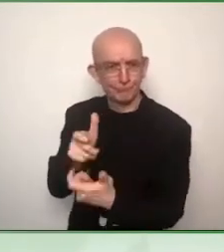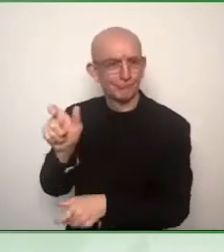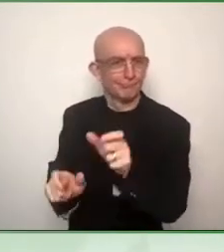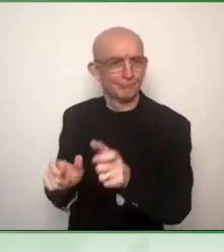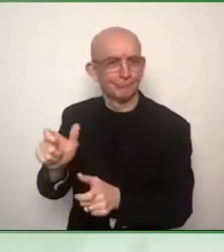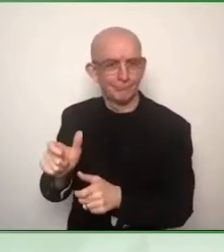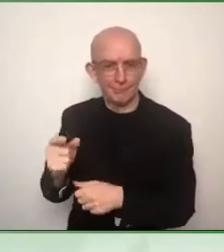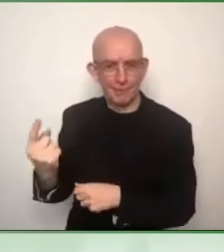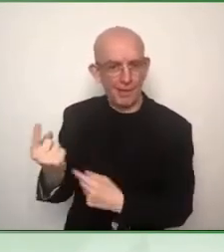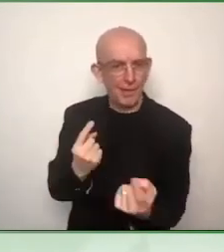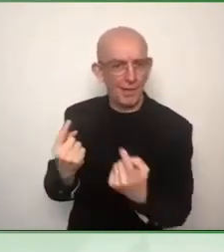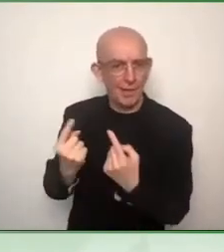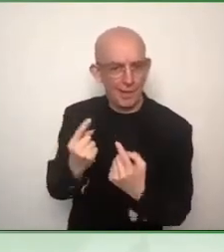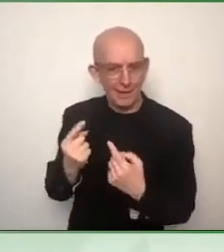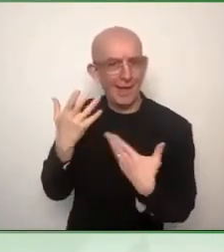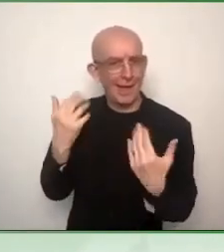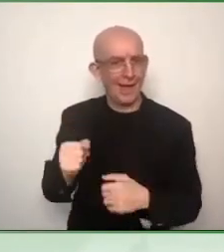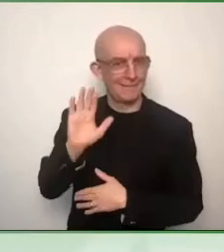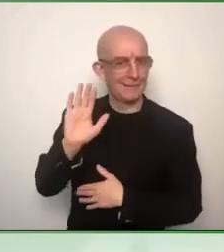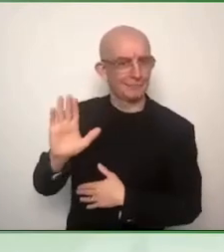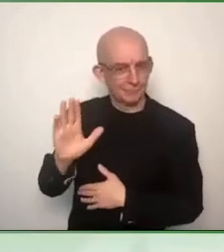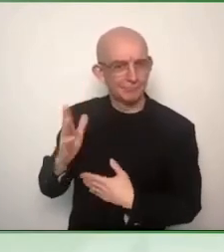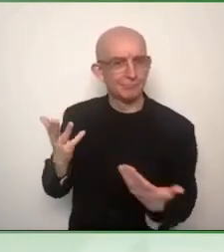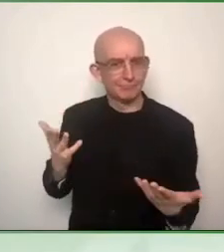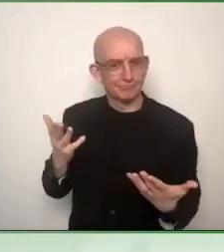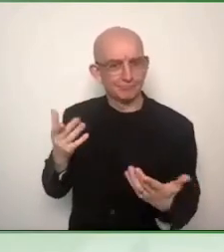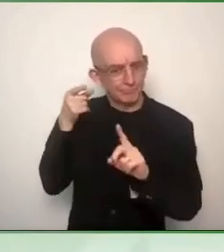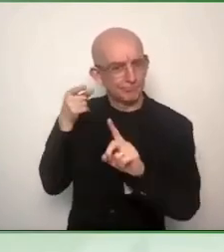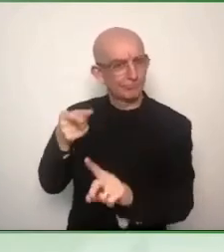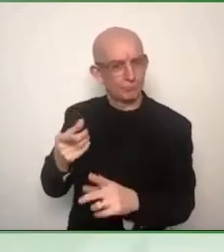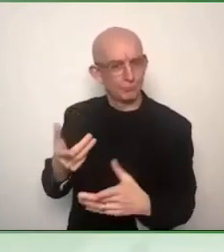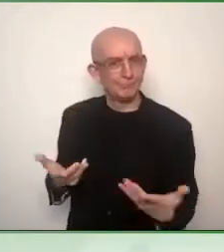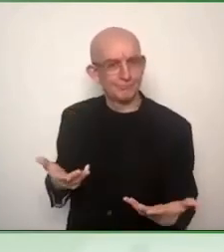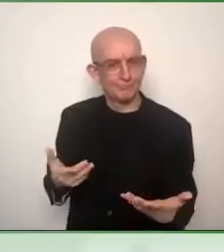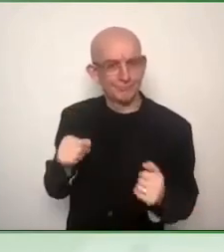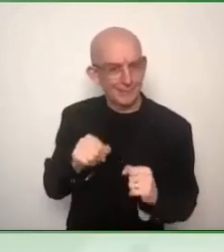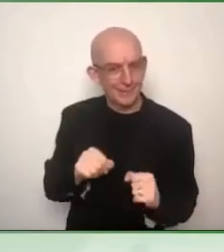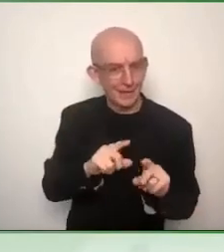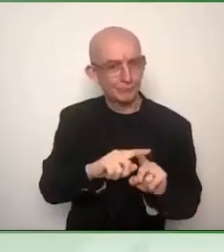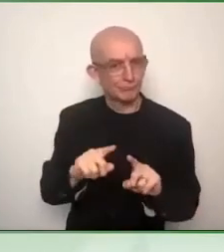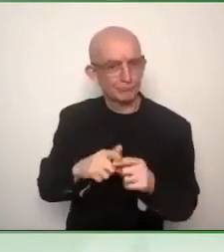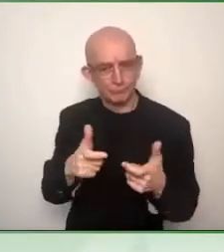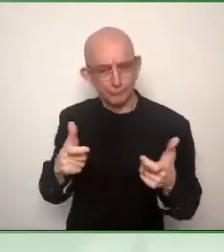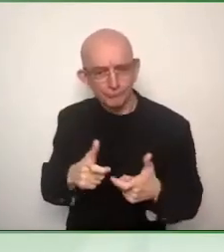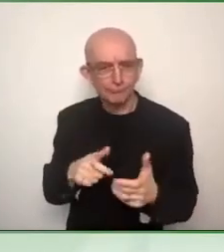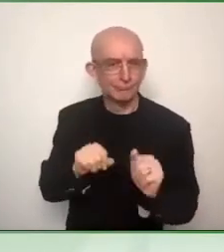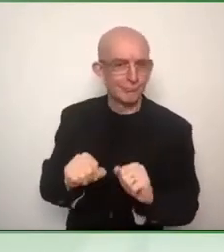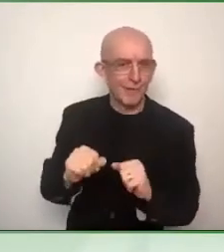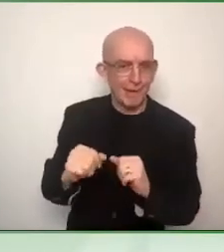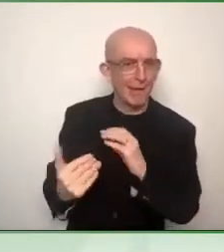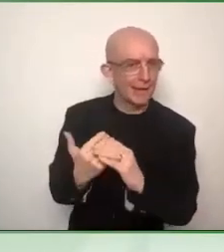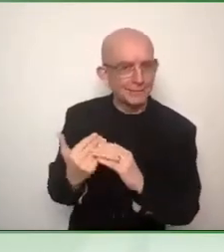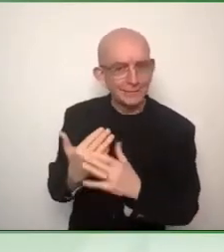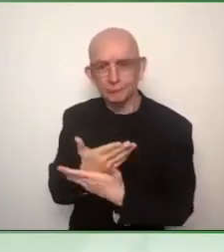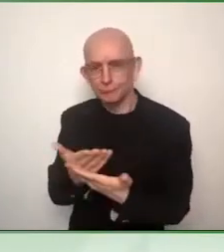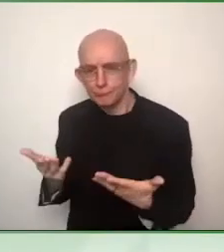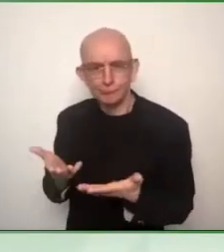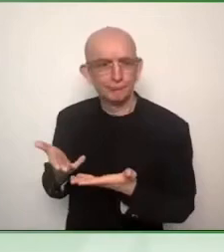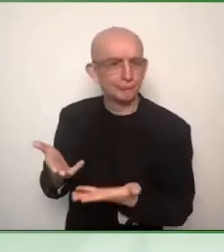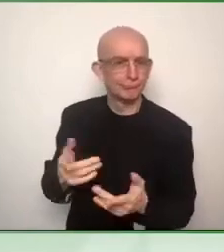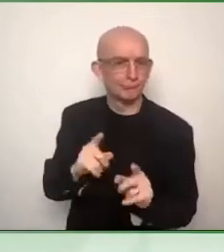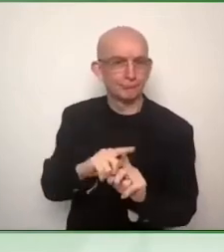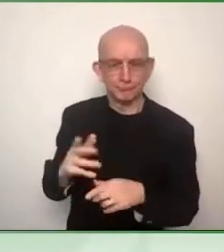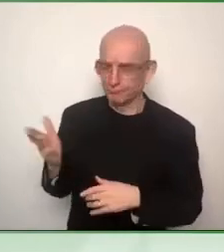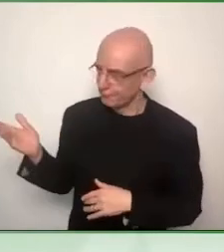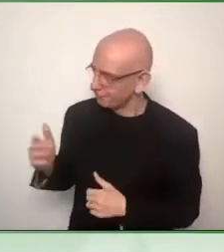integrate the users into the development process. So from the idea to the product, the users are integrated. And that means also